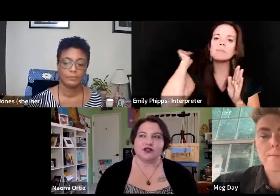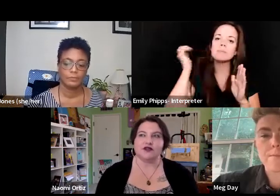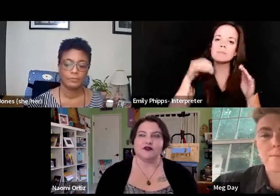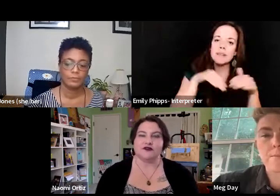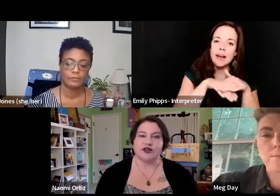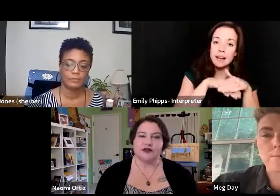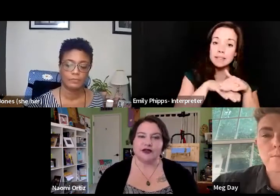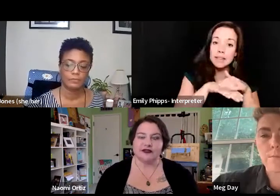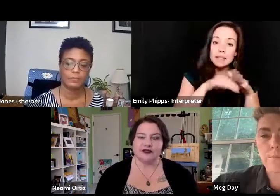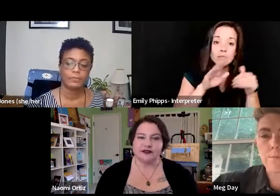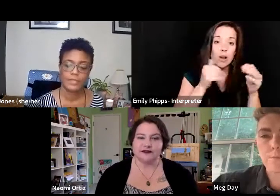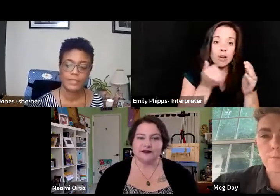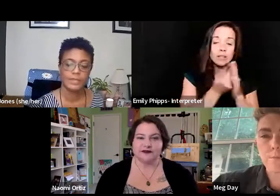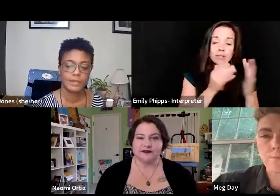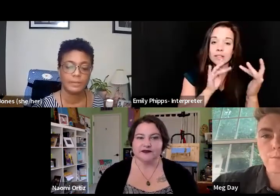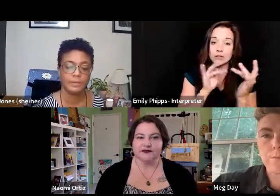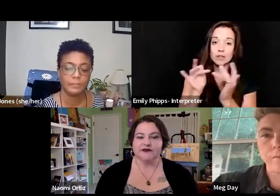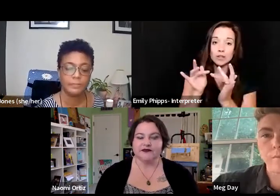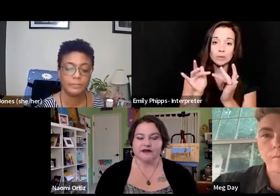virtual environments.